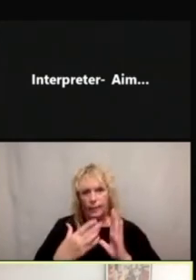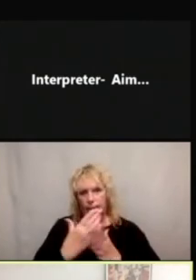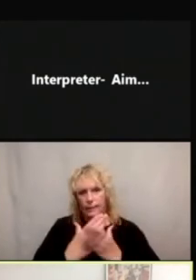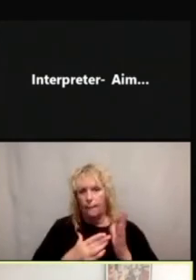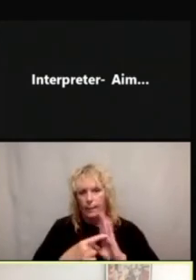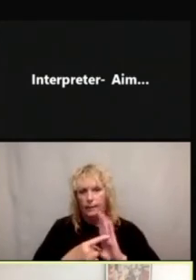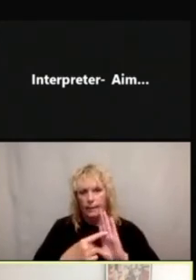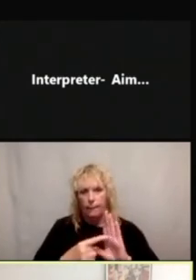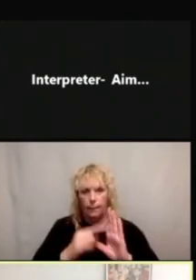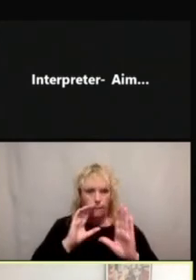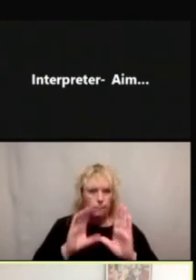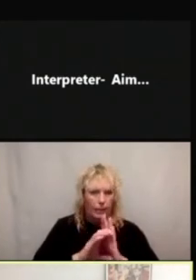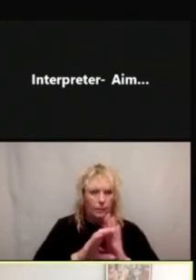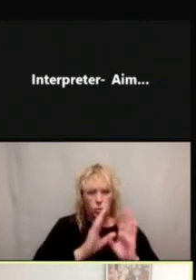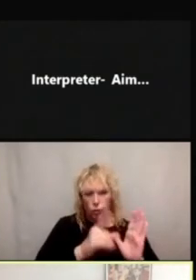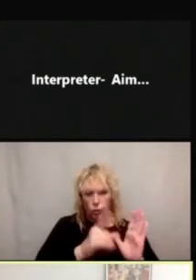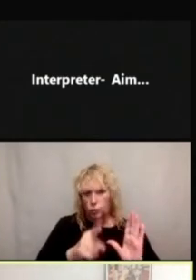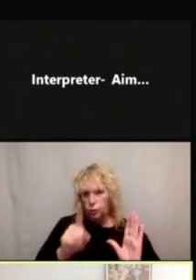pictograms here.